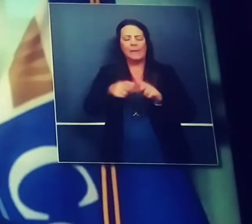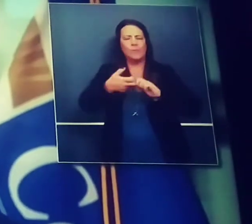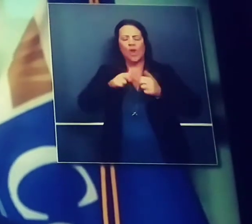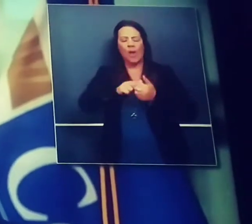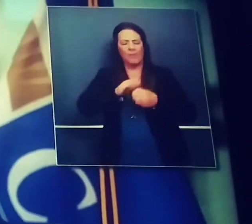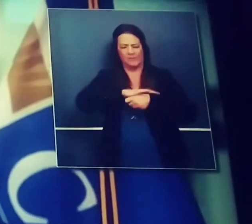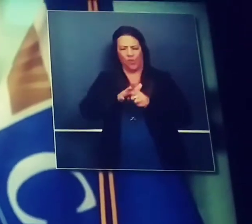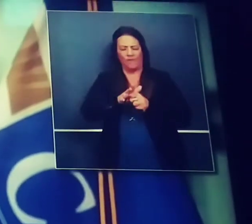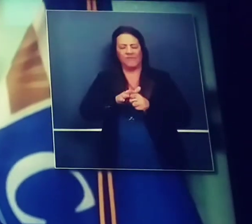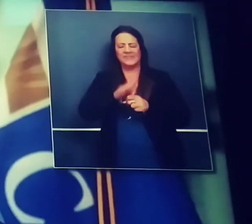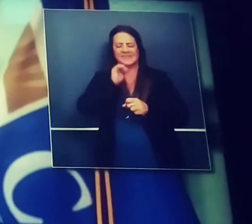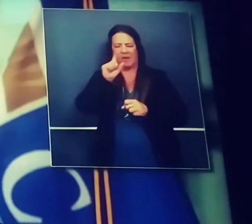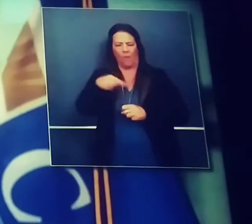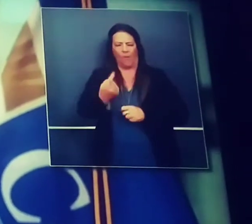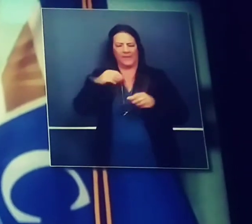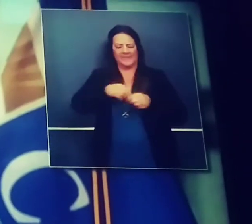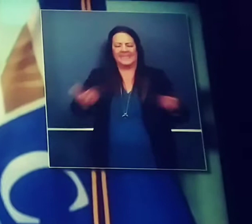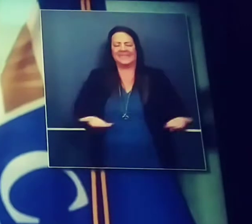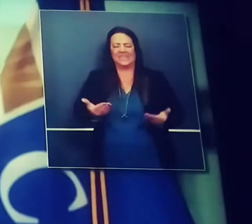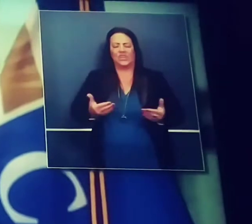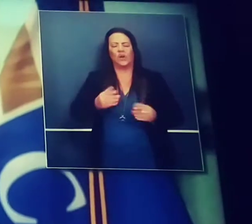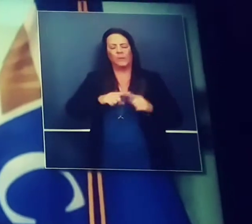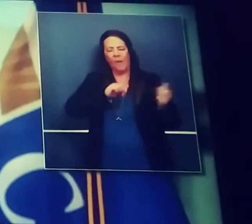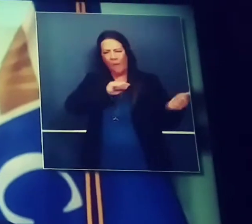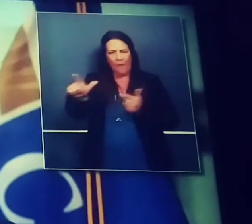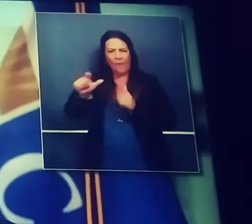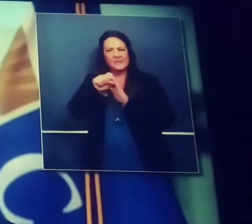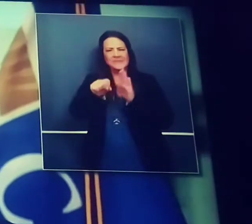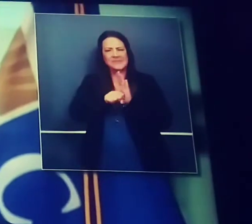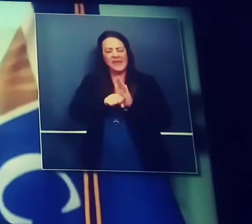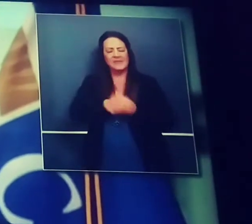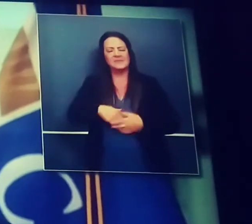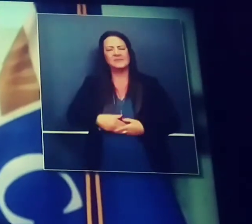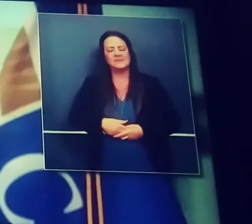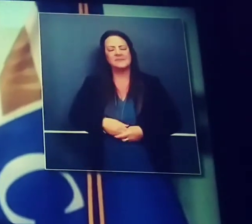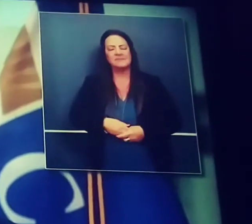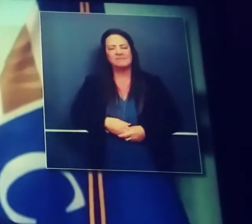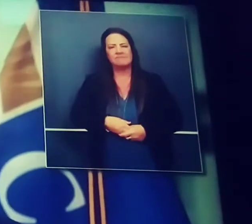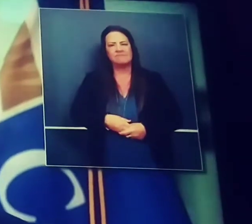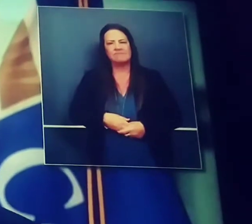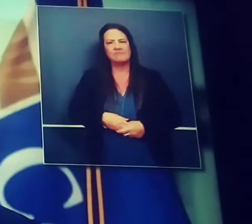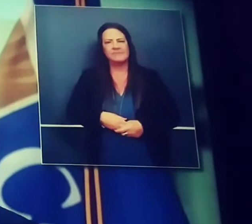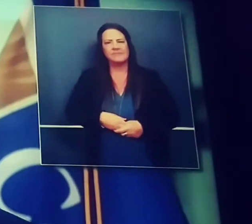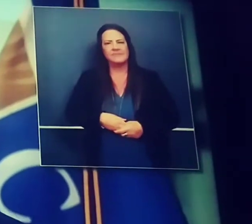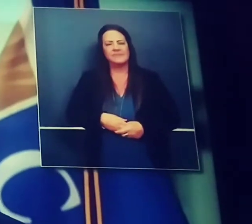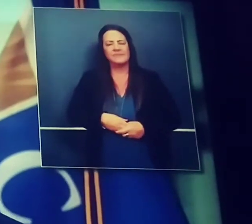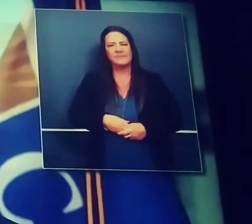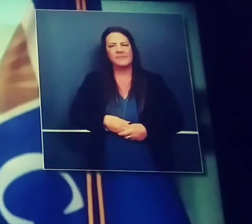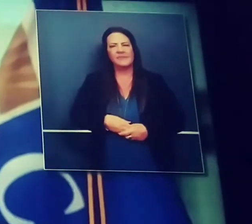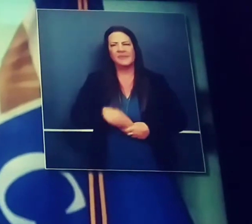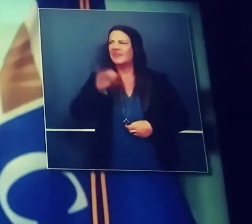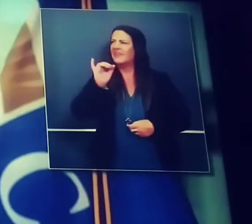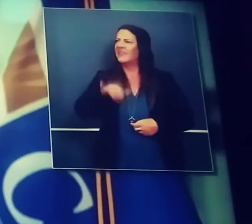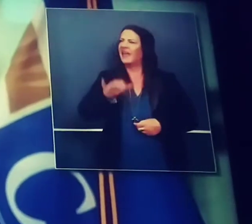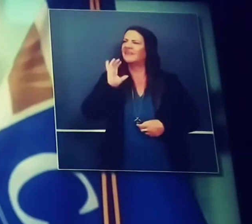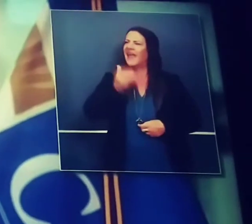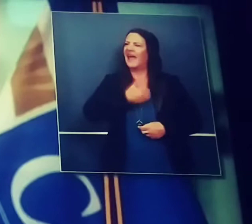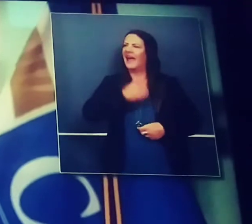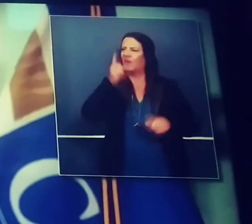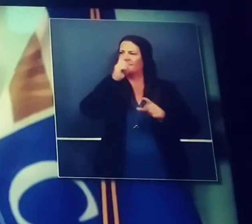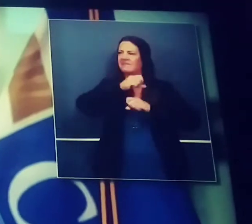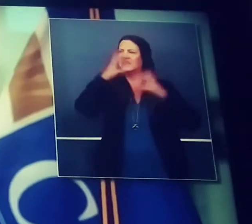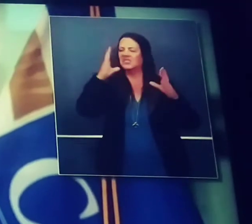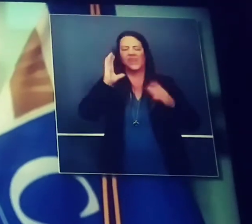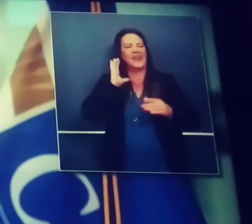in the United States of America. Many states, but one extraordinary vision and nation.